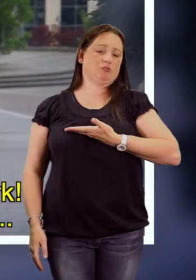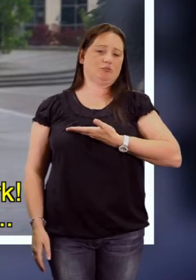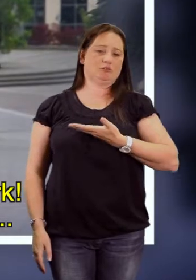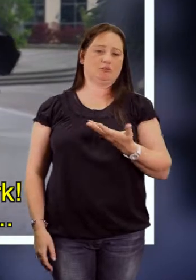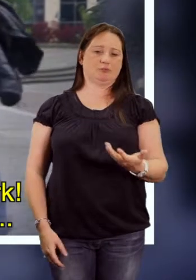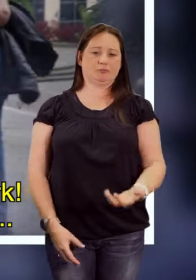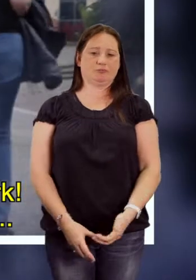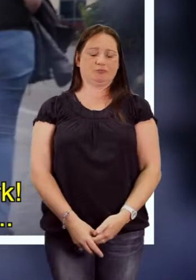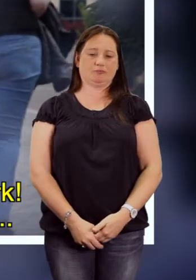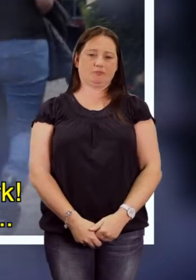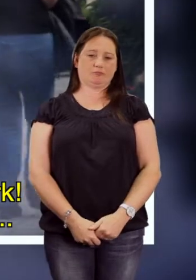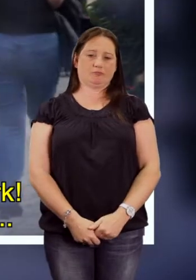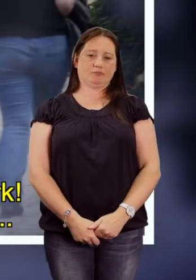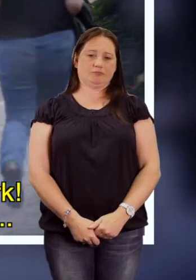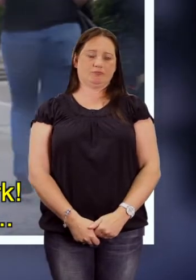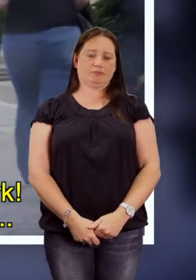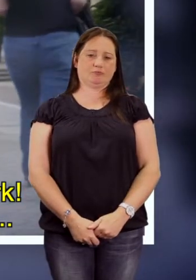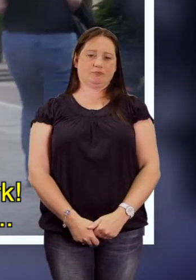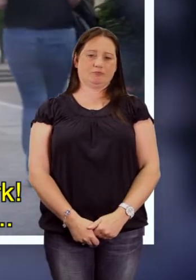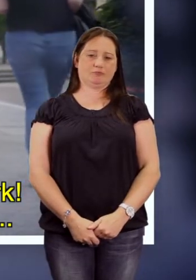my right.